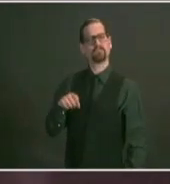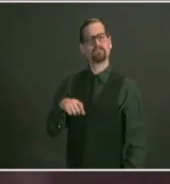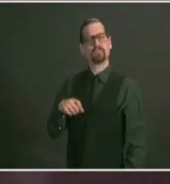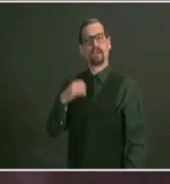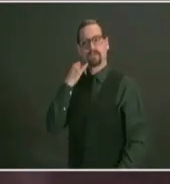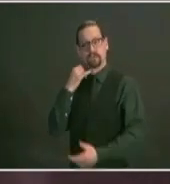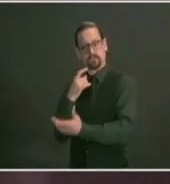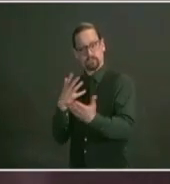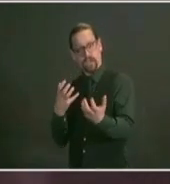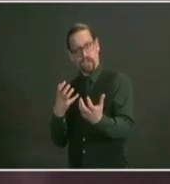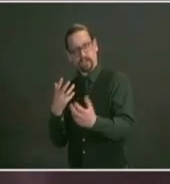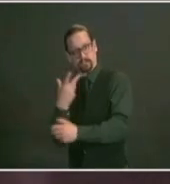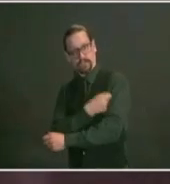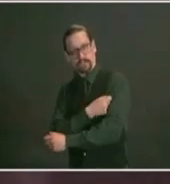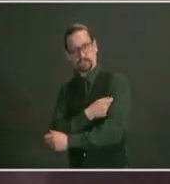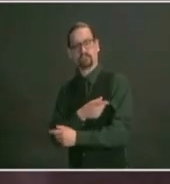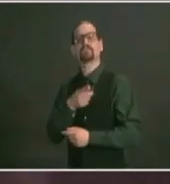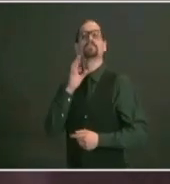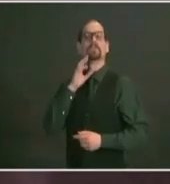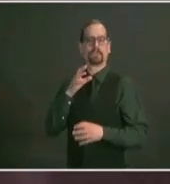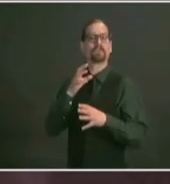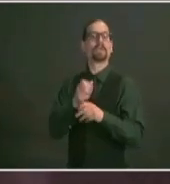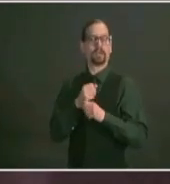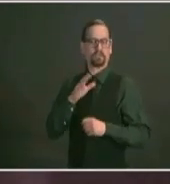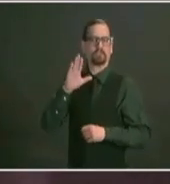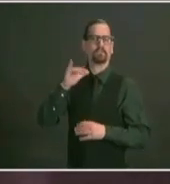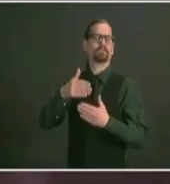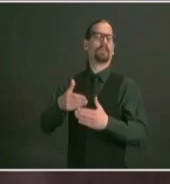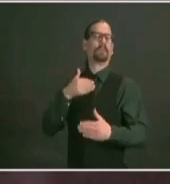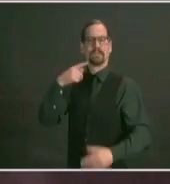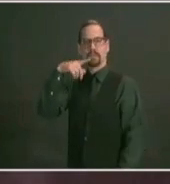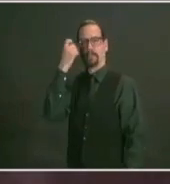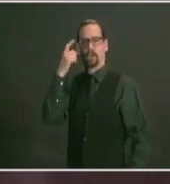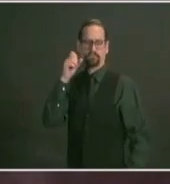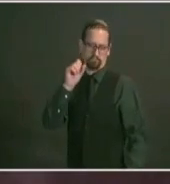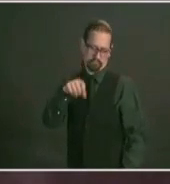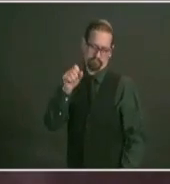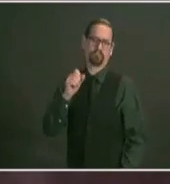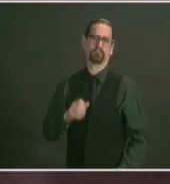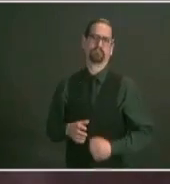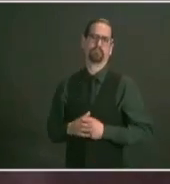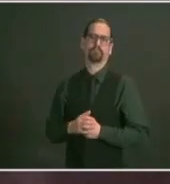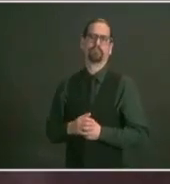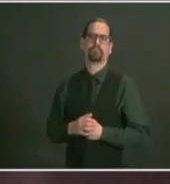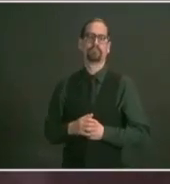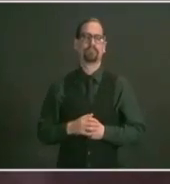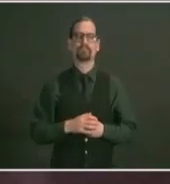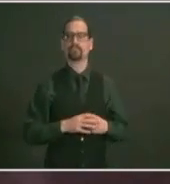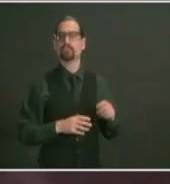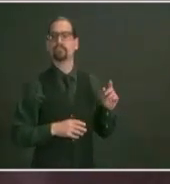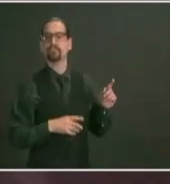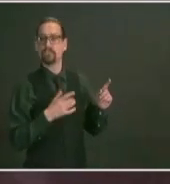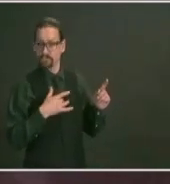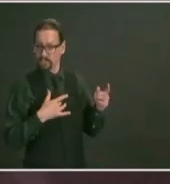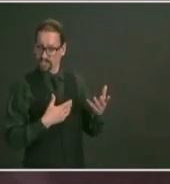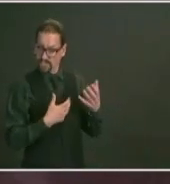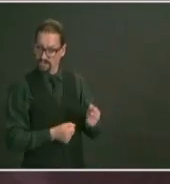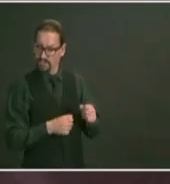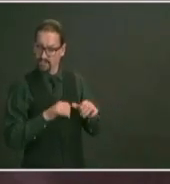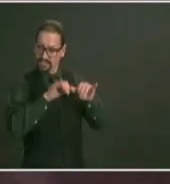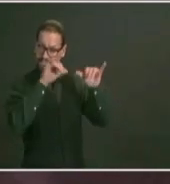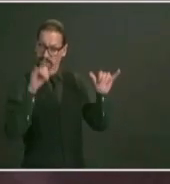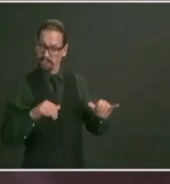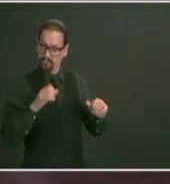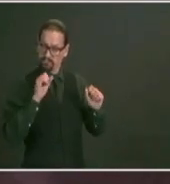have one in rhode island thank you including from the system's perspective the back-end perspective you're confident that the system to register for a